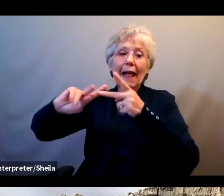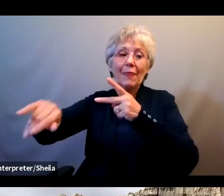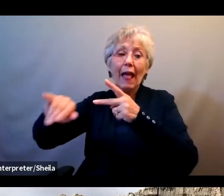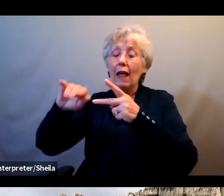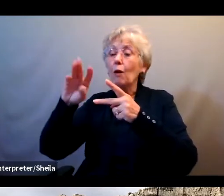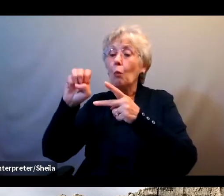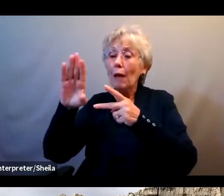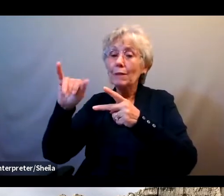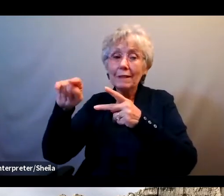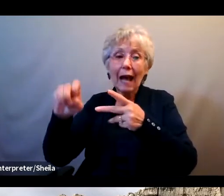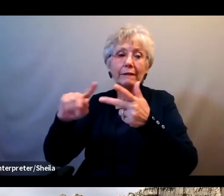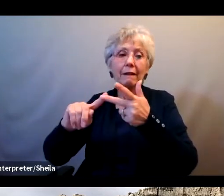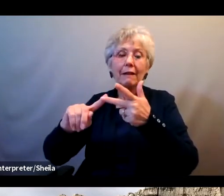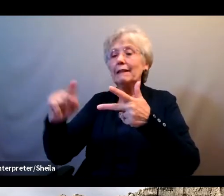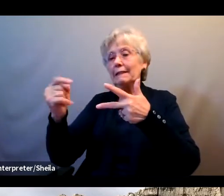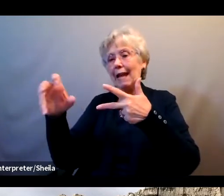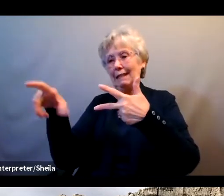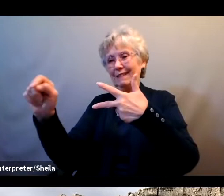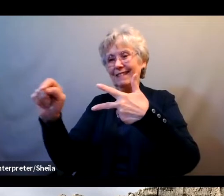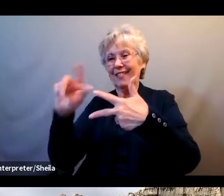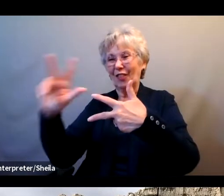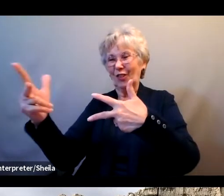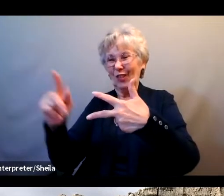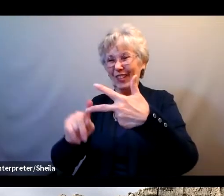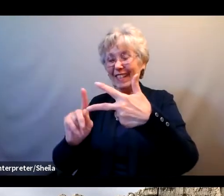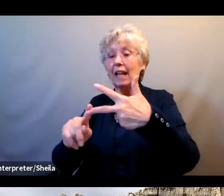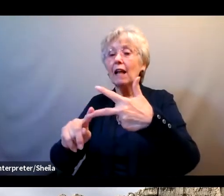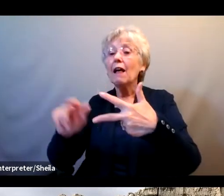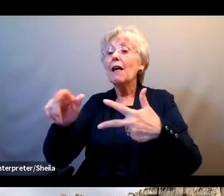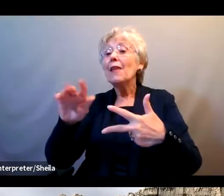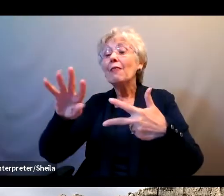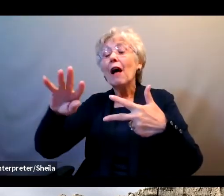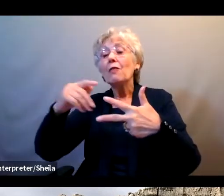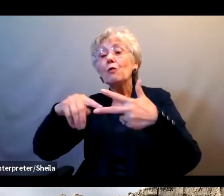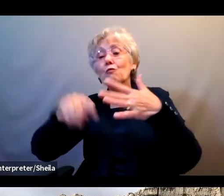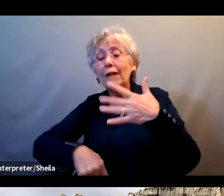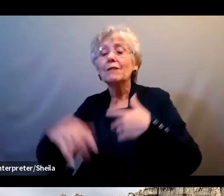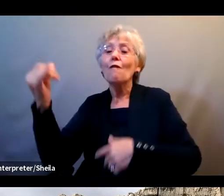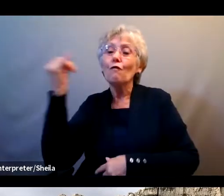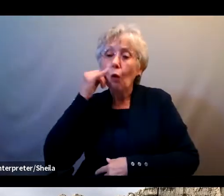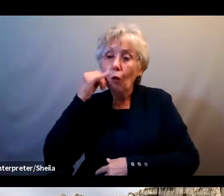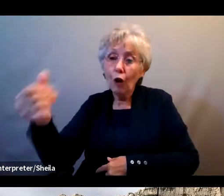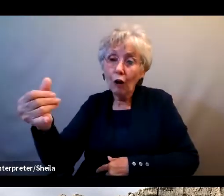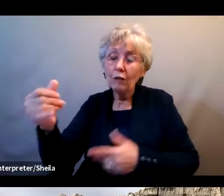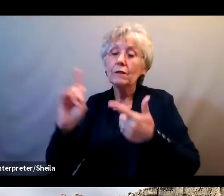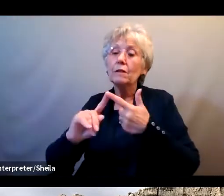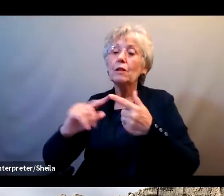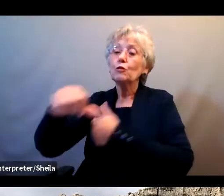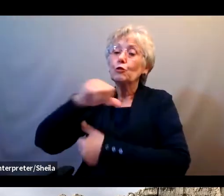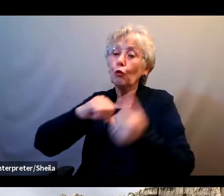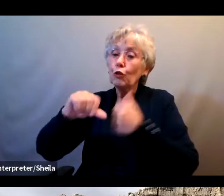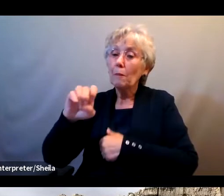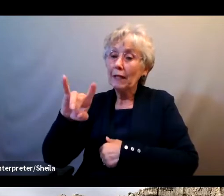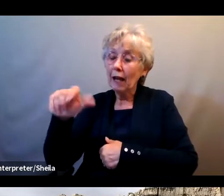Our other categories are other, phone calls, social media, mail, and